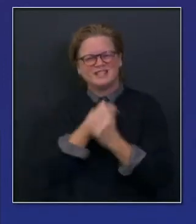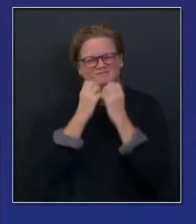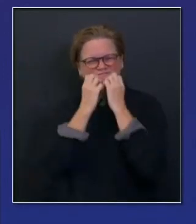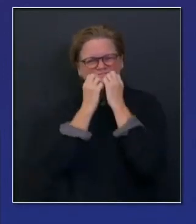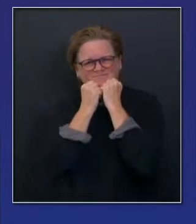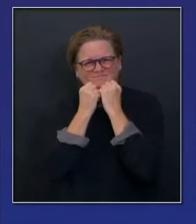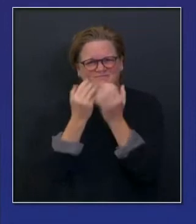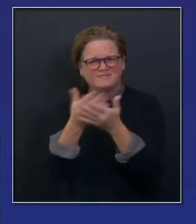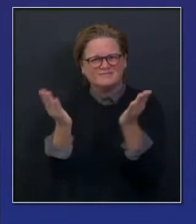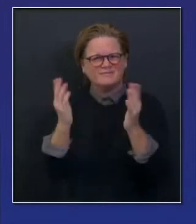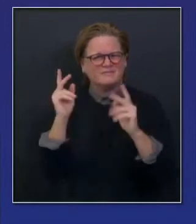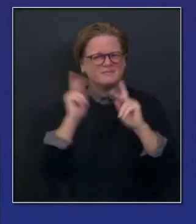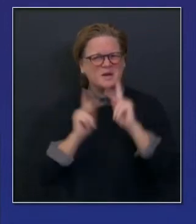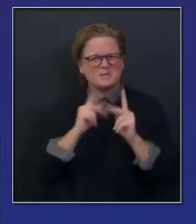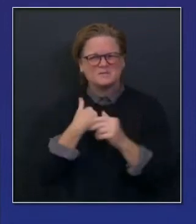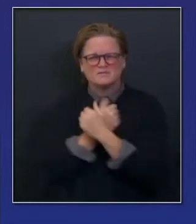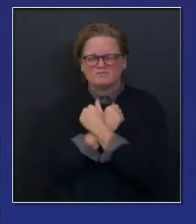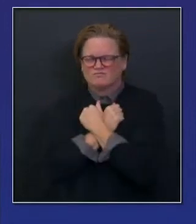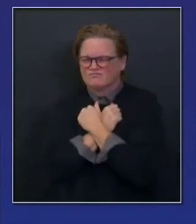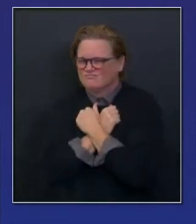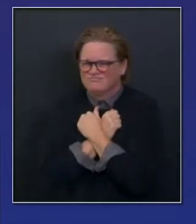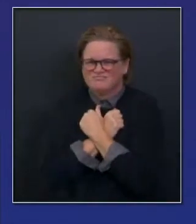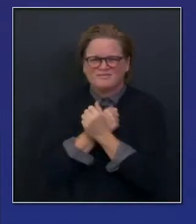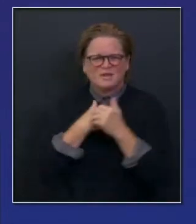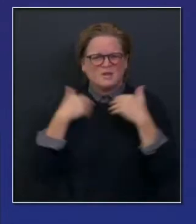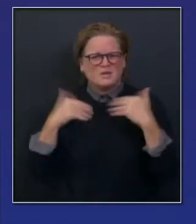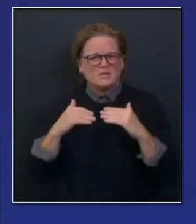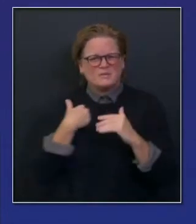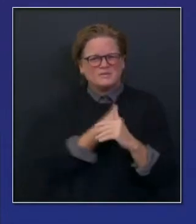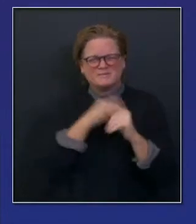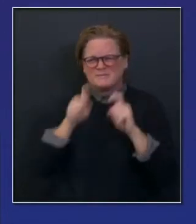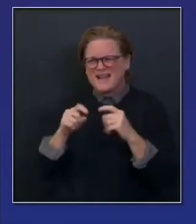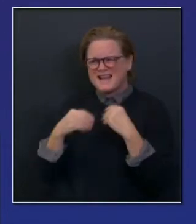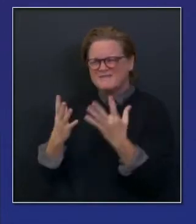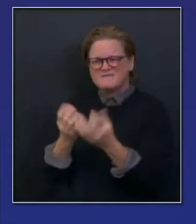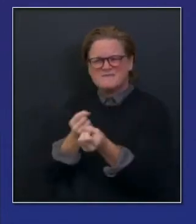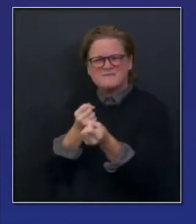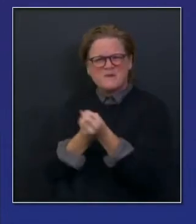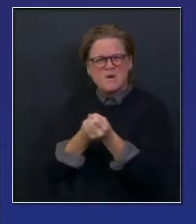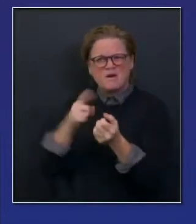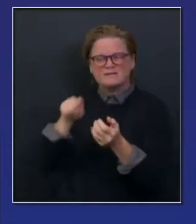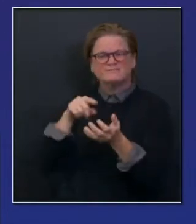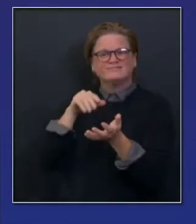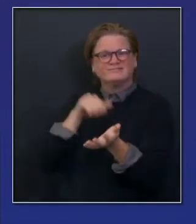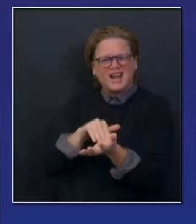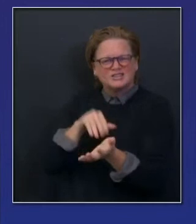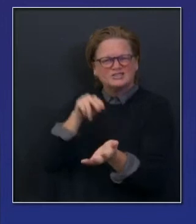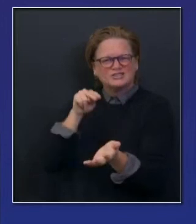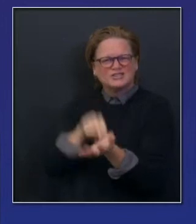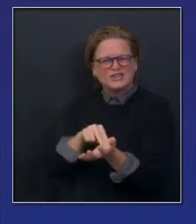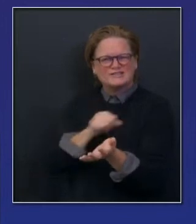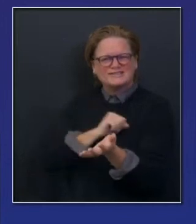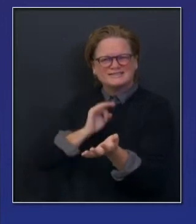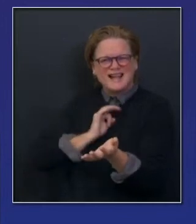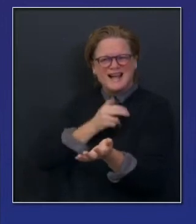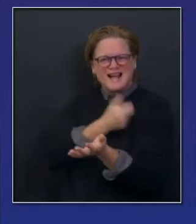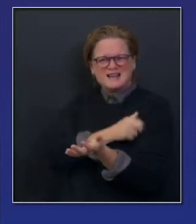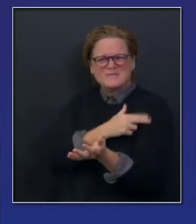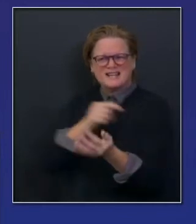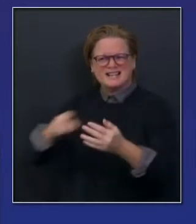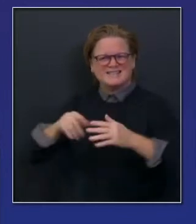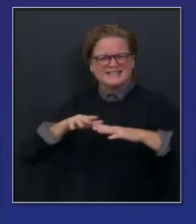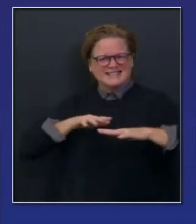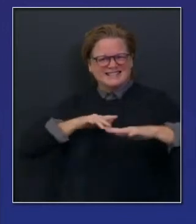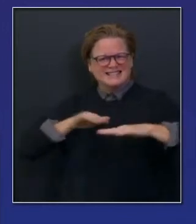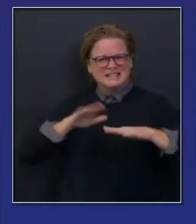beginning of this pandemic get that support. Those emergency room docs and nurses, folks there on the front lines of this pandemic and have been